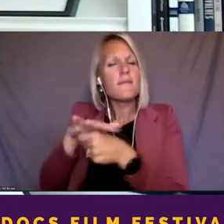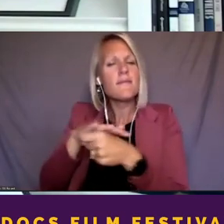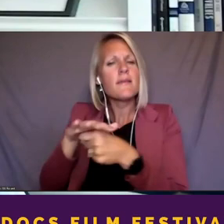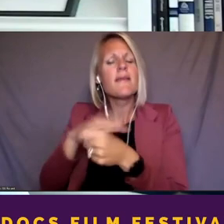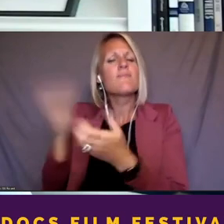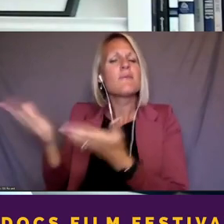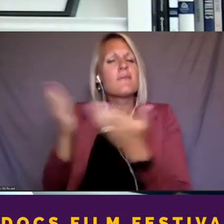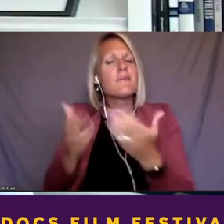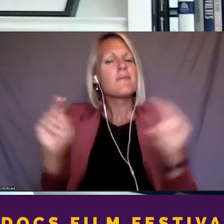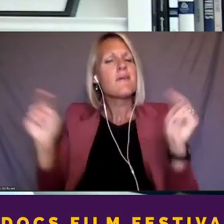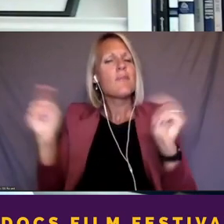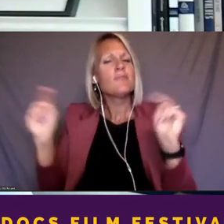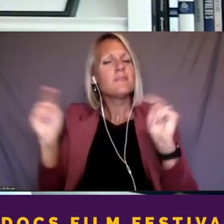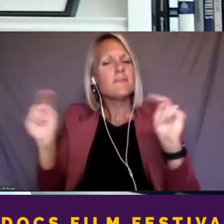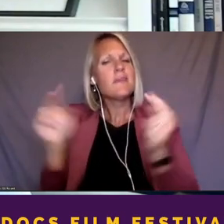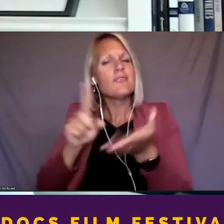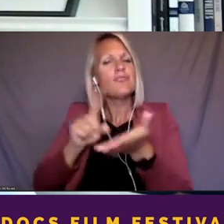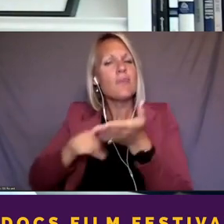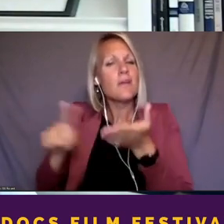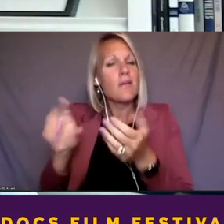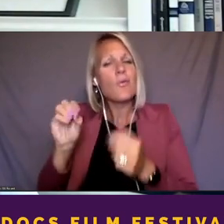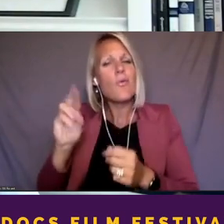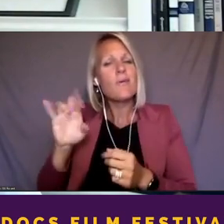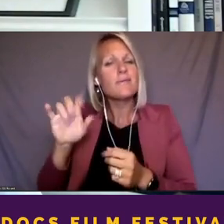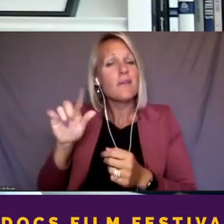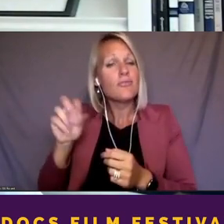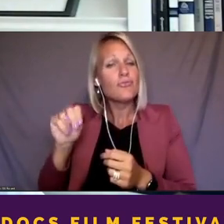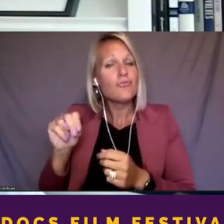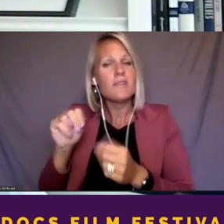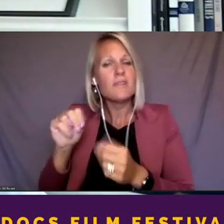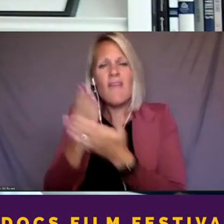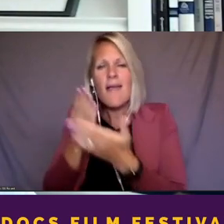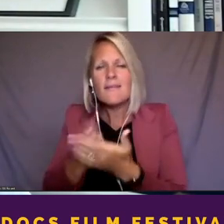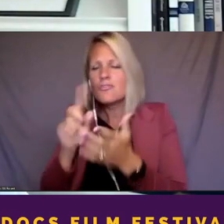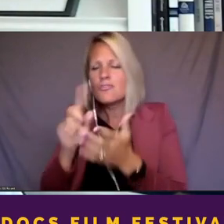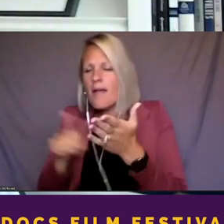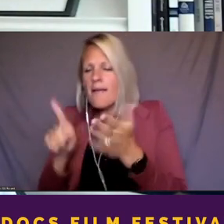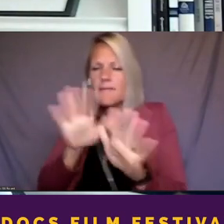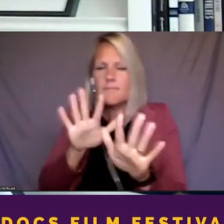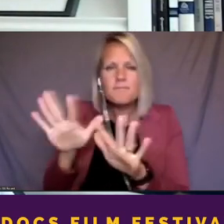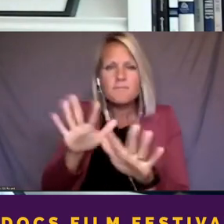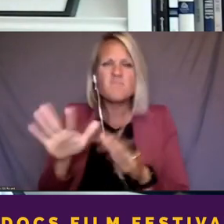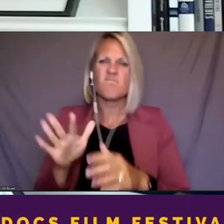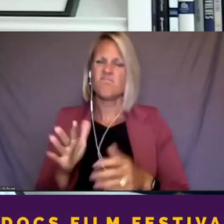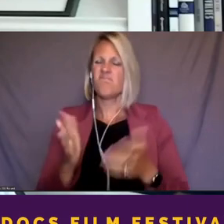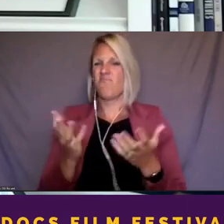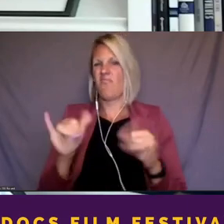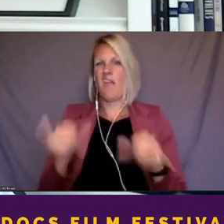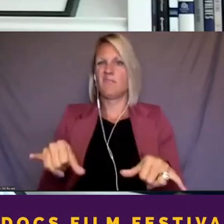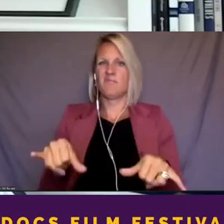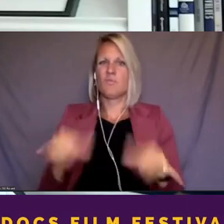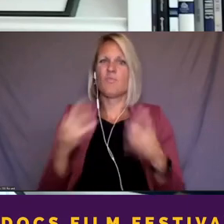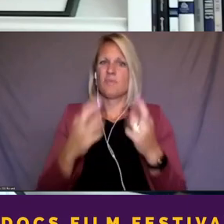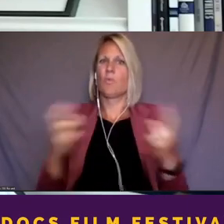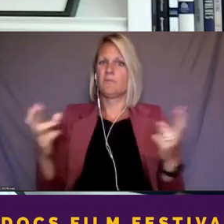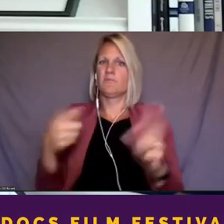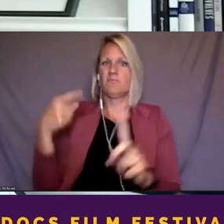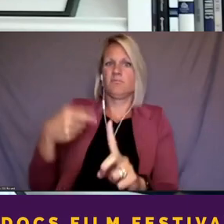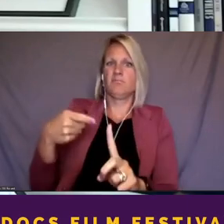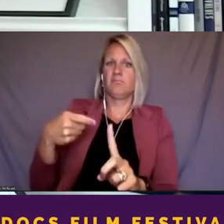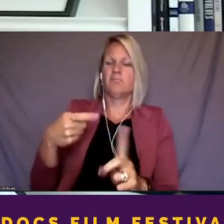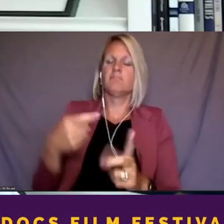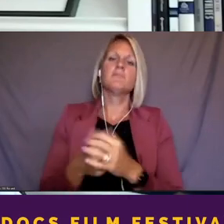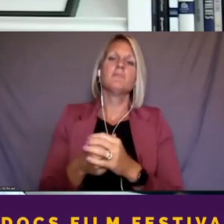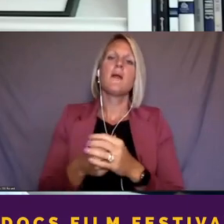fact-checking orientation to it. Any of those things, and frankly, more smart people is